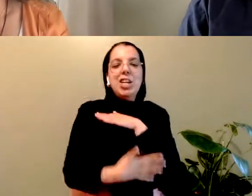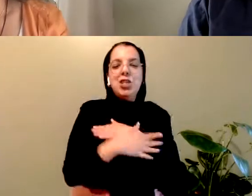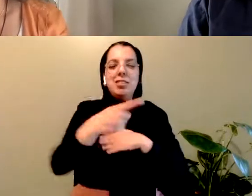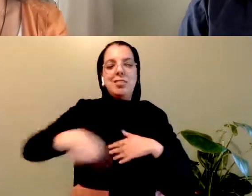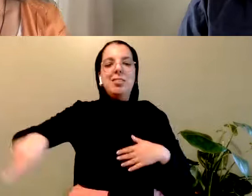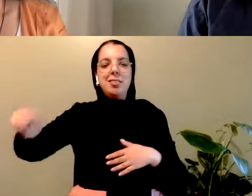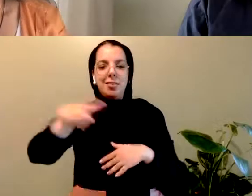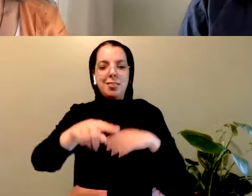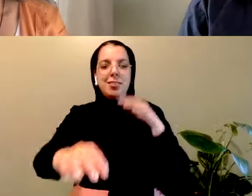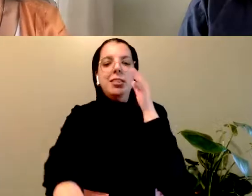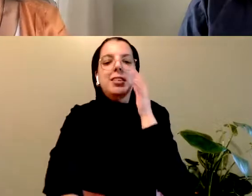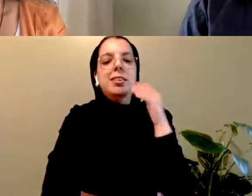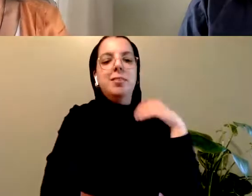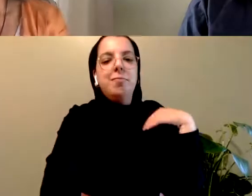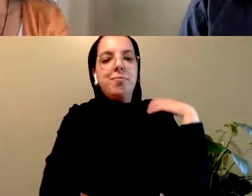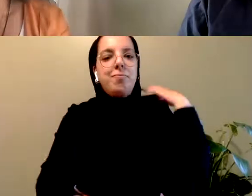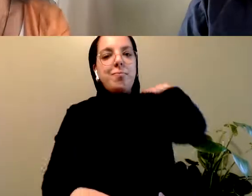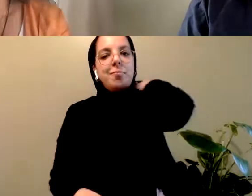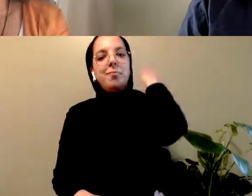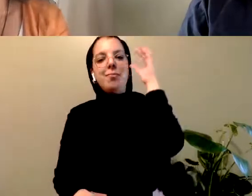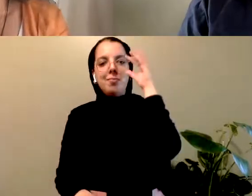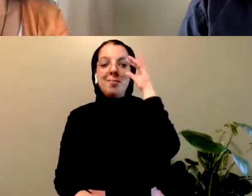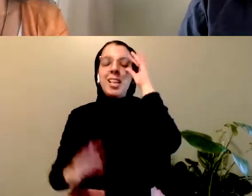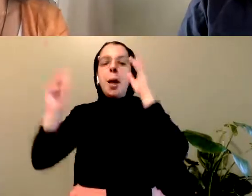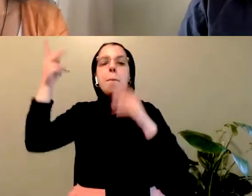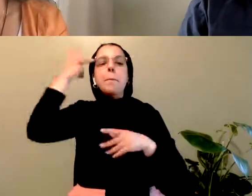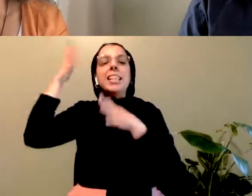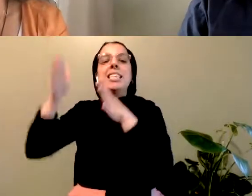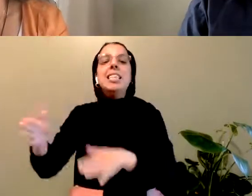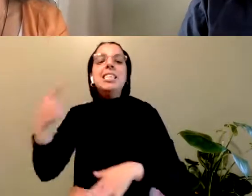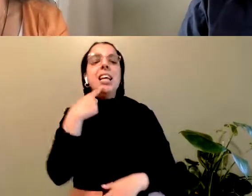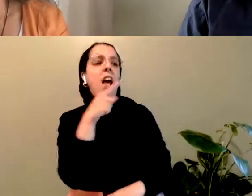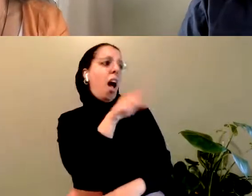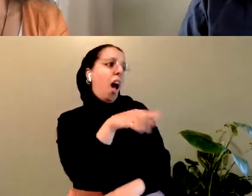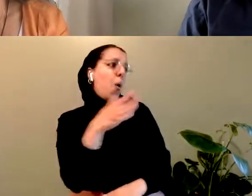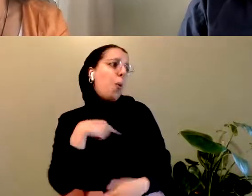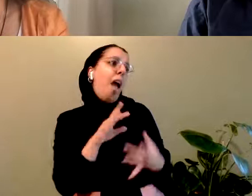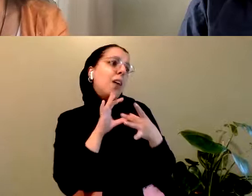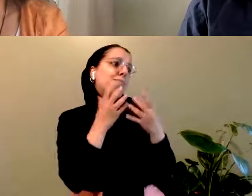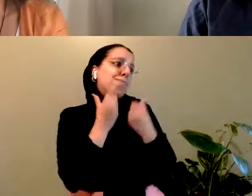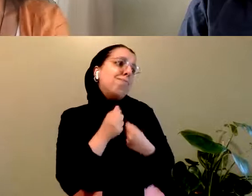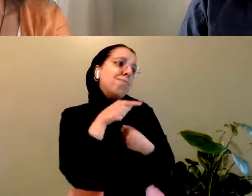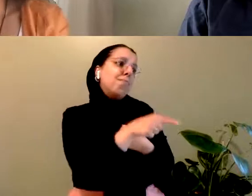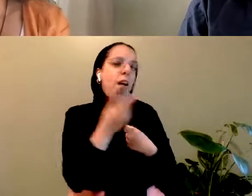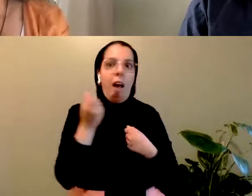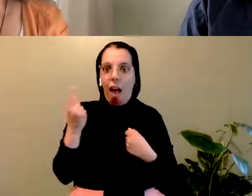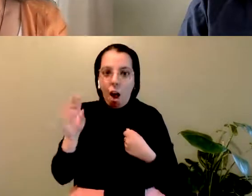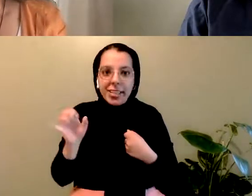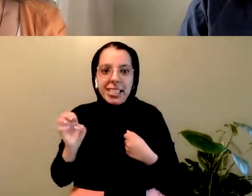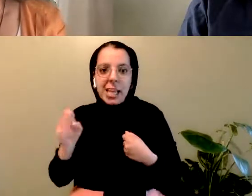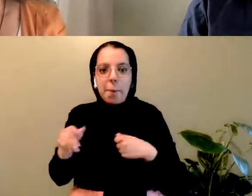As the RCMP remove elders from roadblocks, punch chiefs in parking lots, and send snipers to oversee